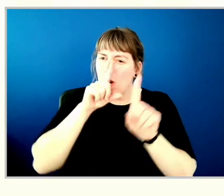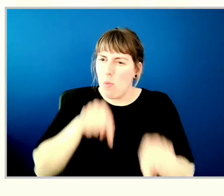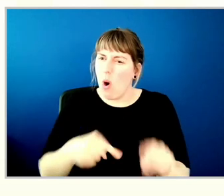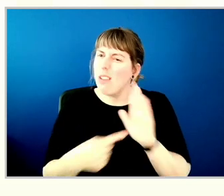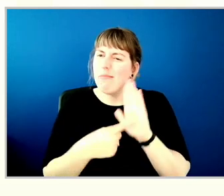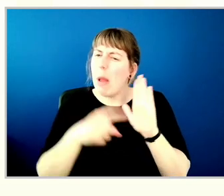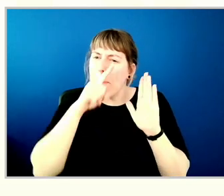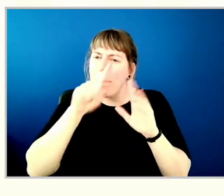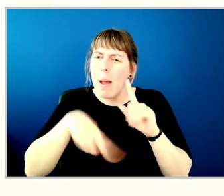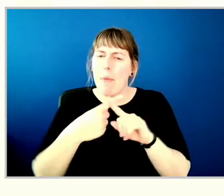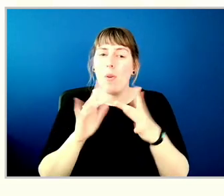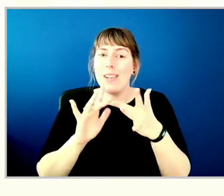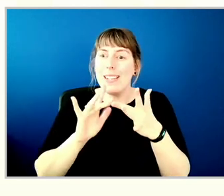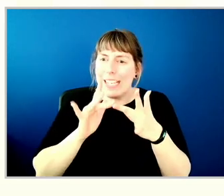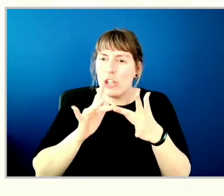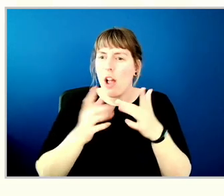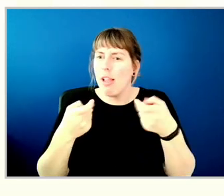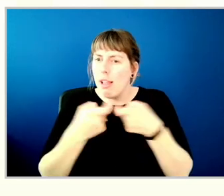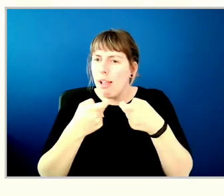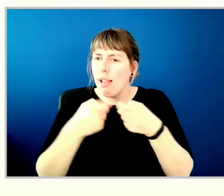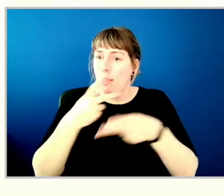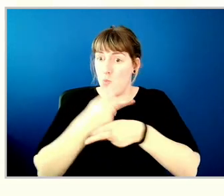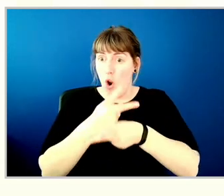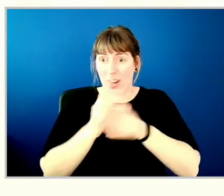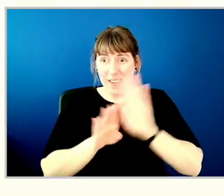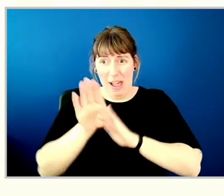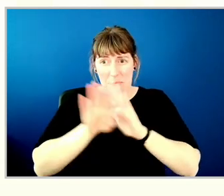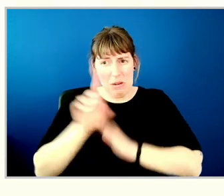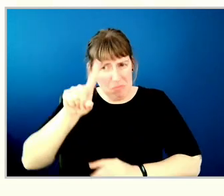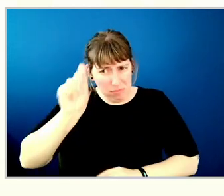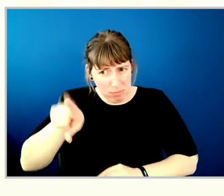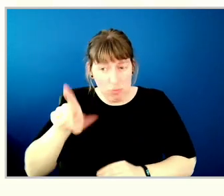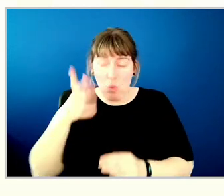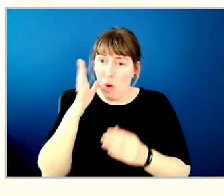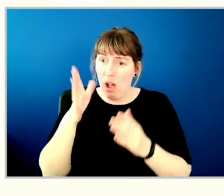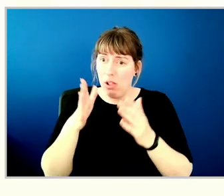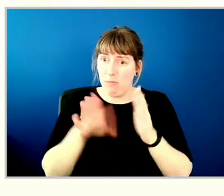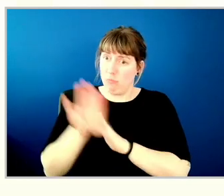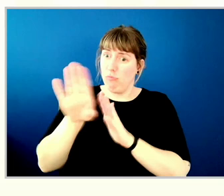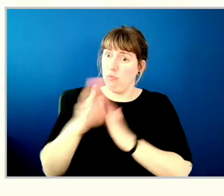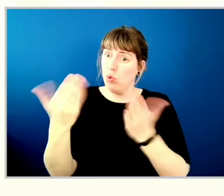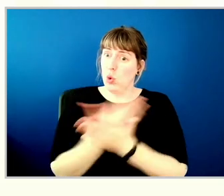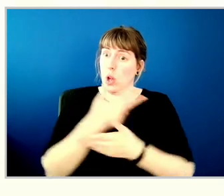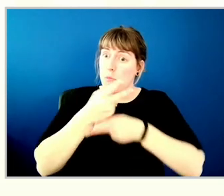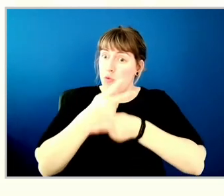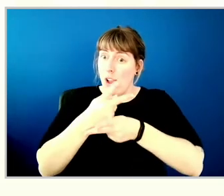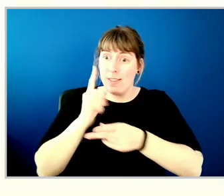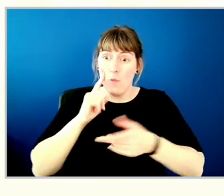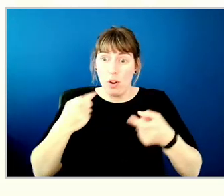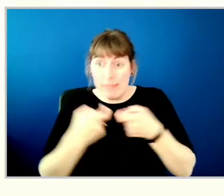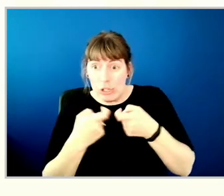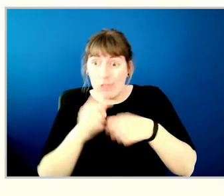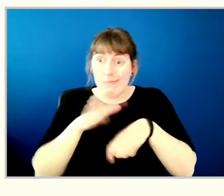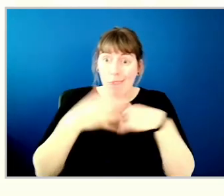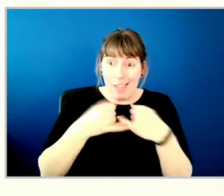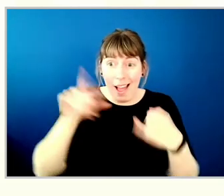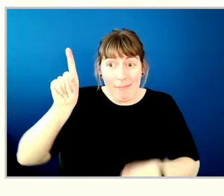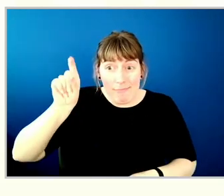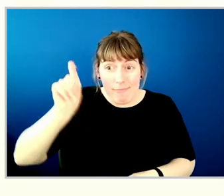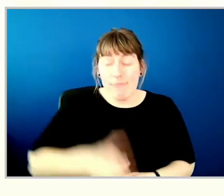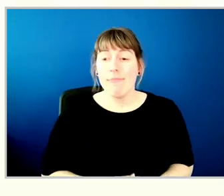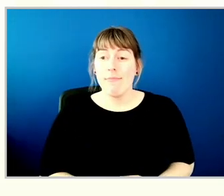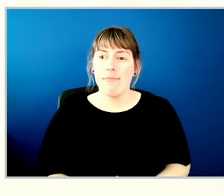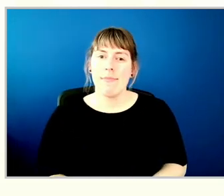digital product development. Is there any news to report on developing new digital products to enhance the member experience? Maybe Christine.